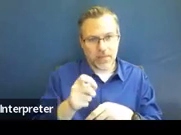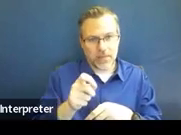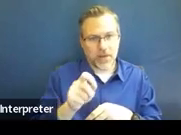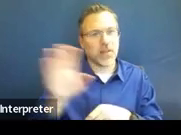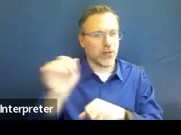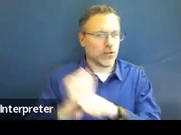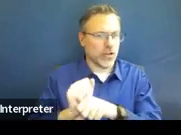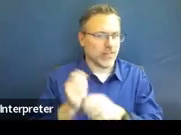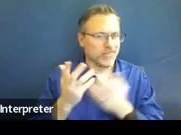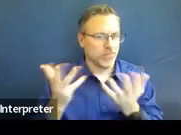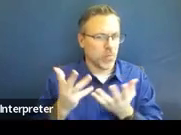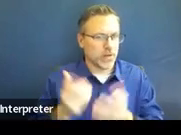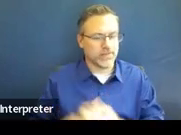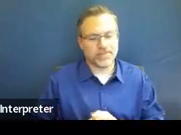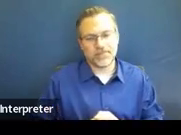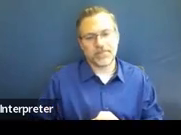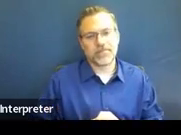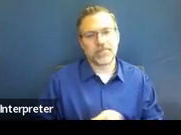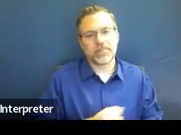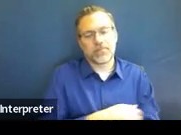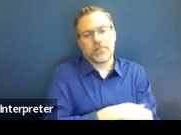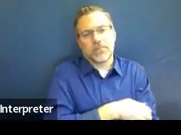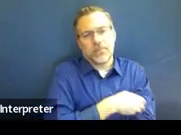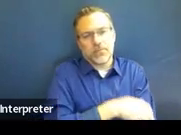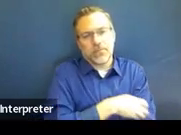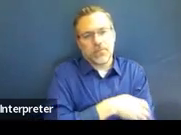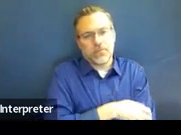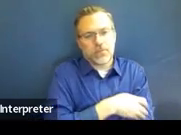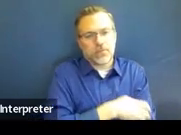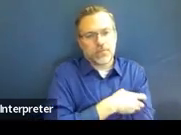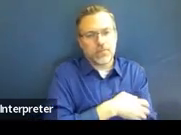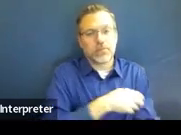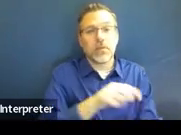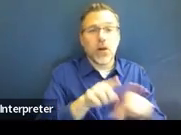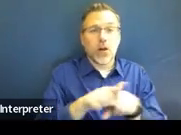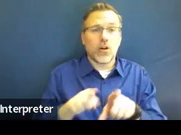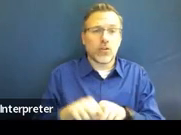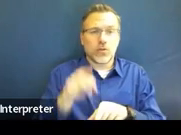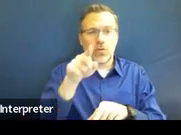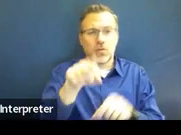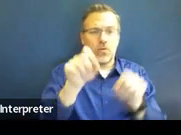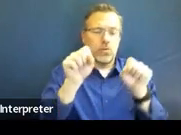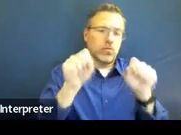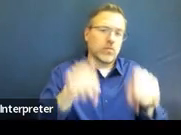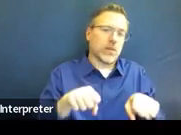There's also a spot on the advanced written notice where you can document that